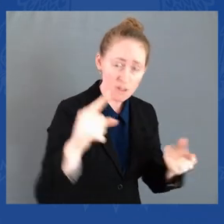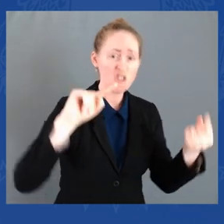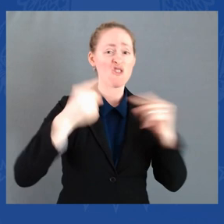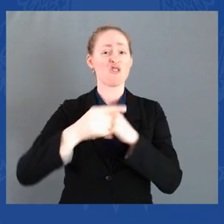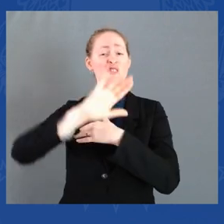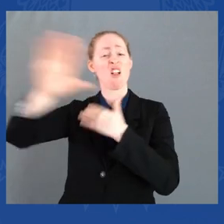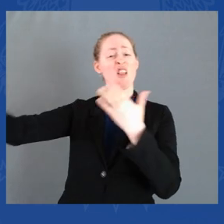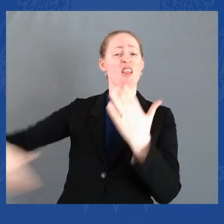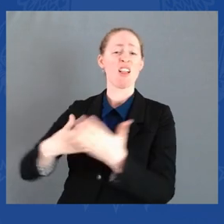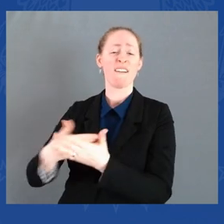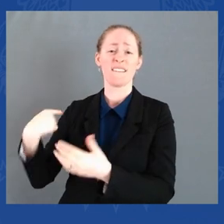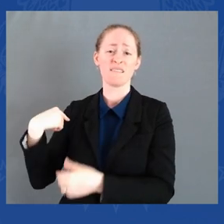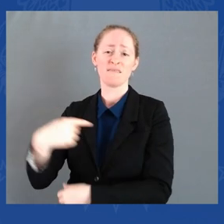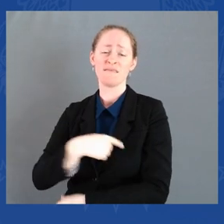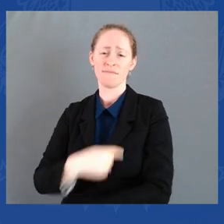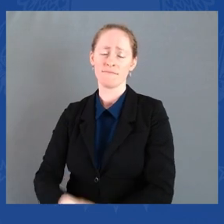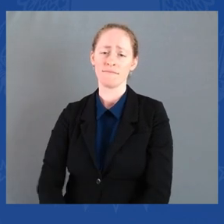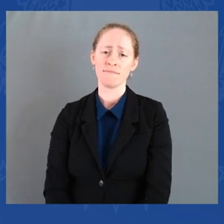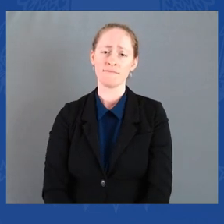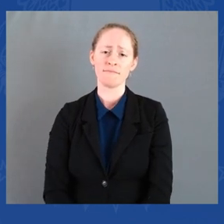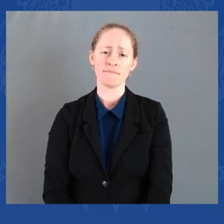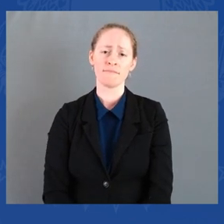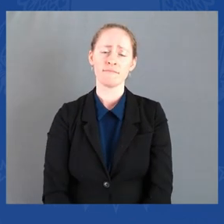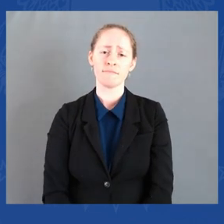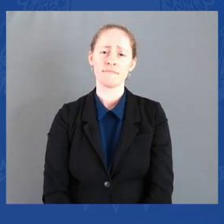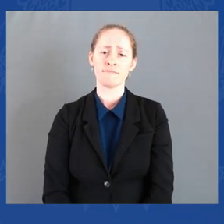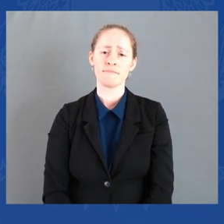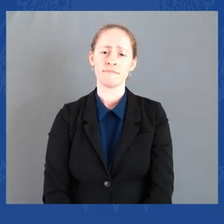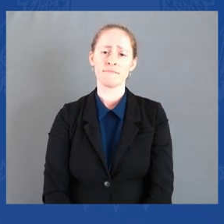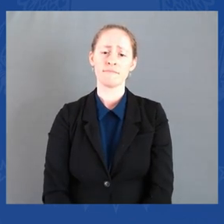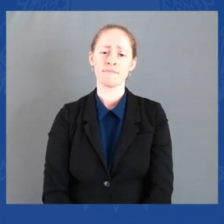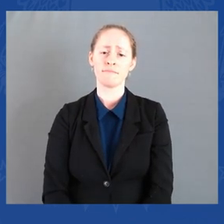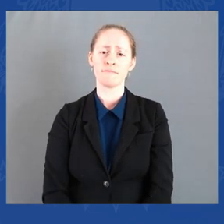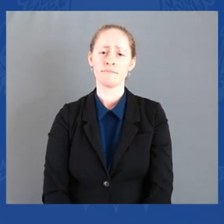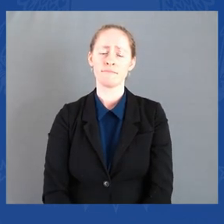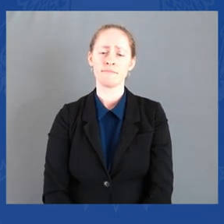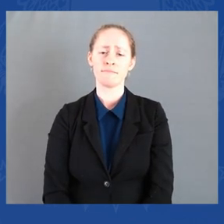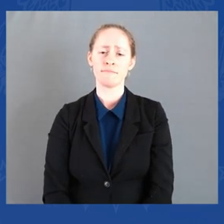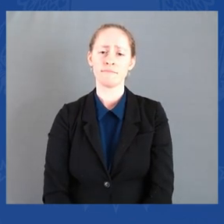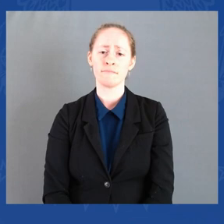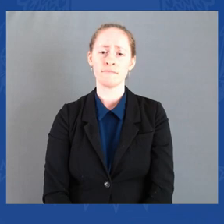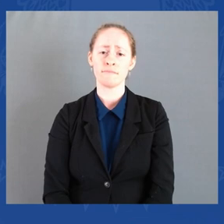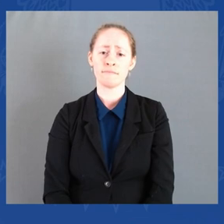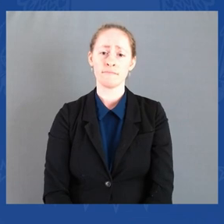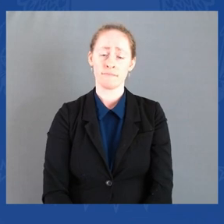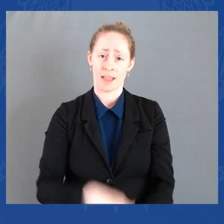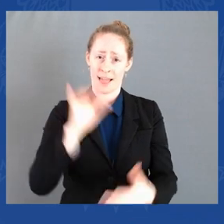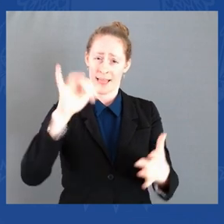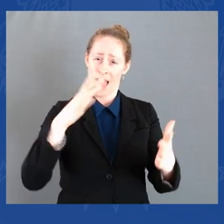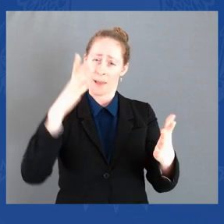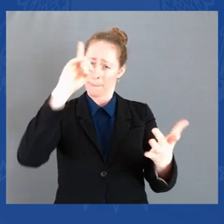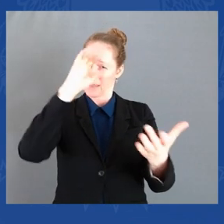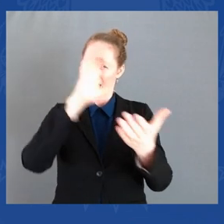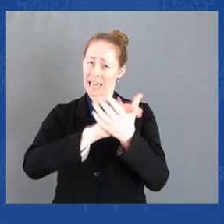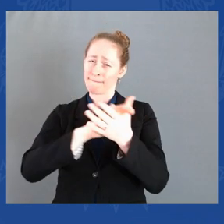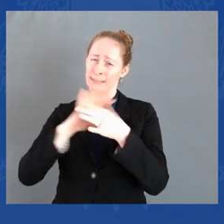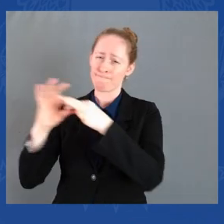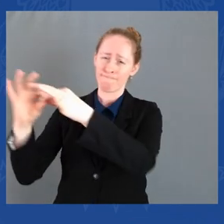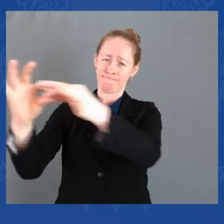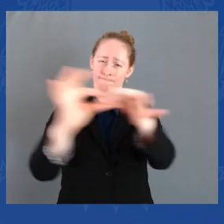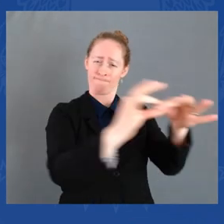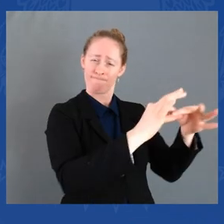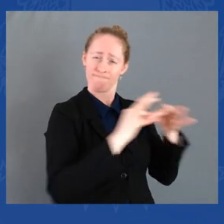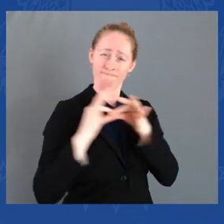of a most profound belief, which is that we are in this together as one nation, undivided.